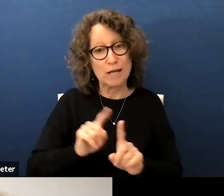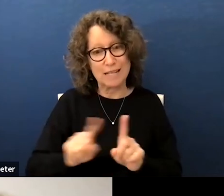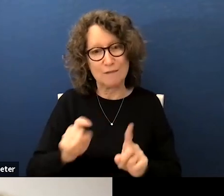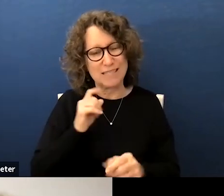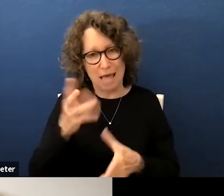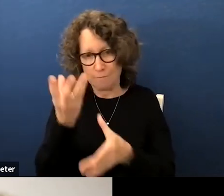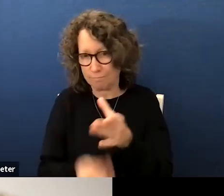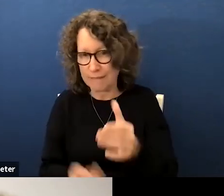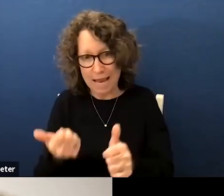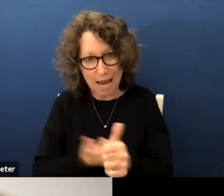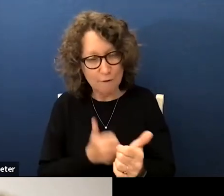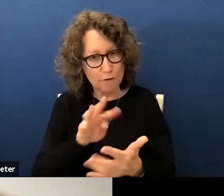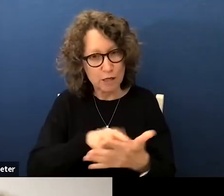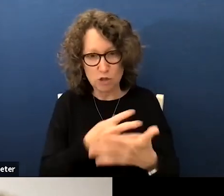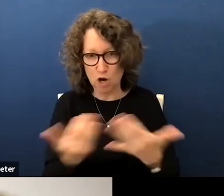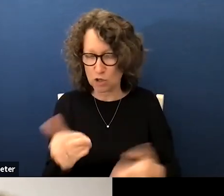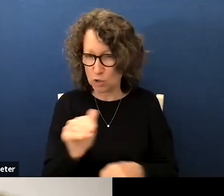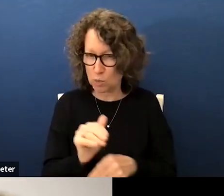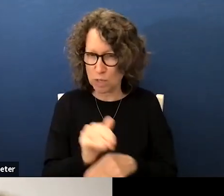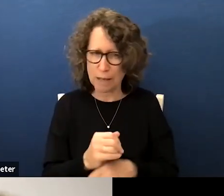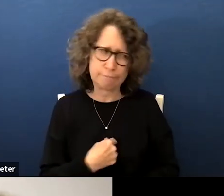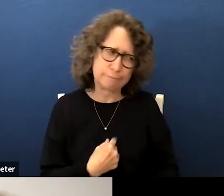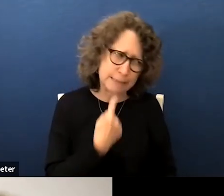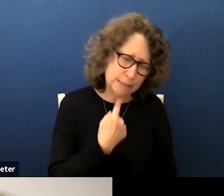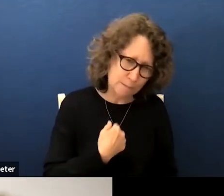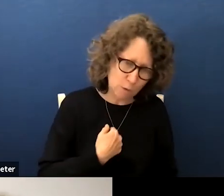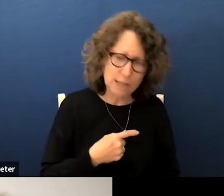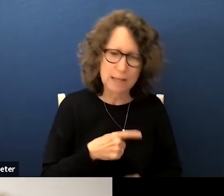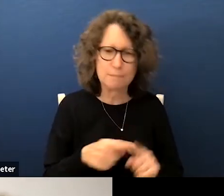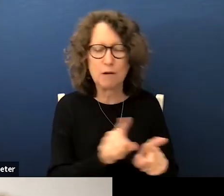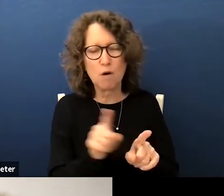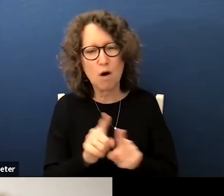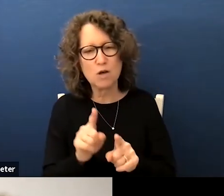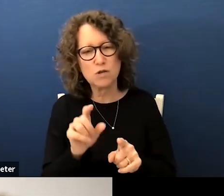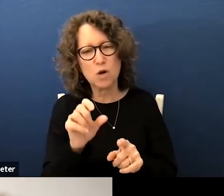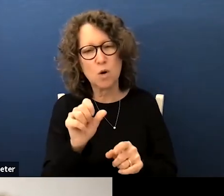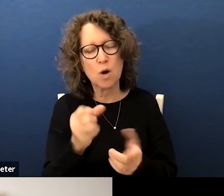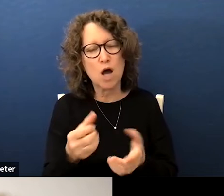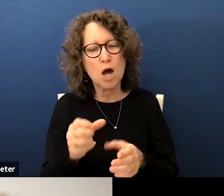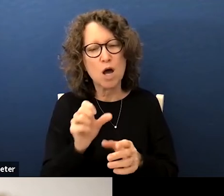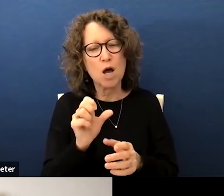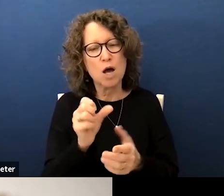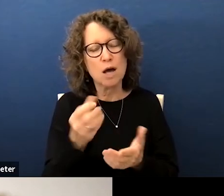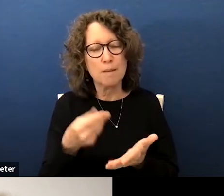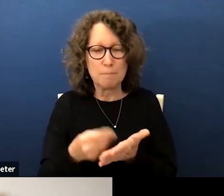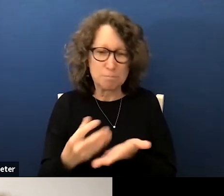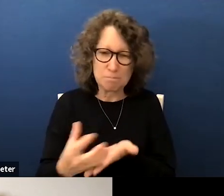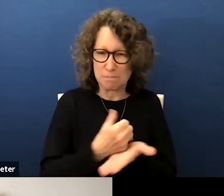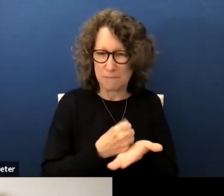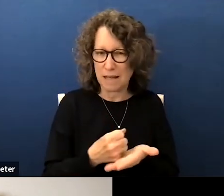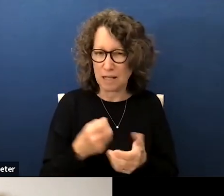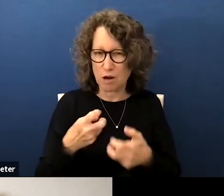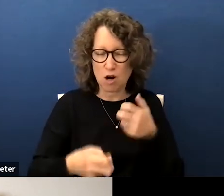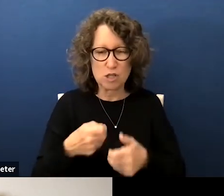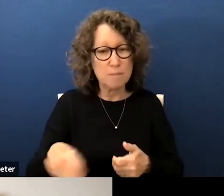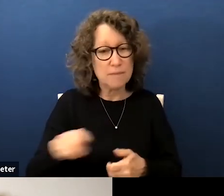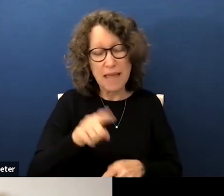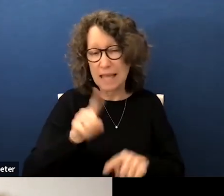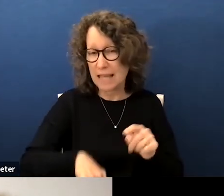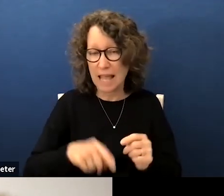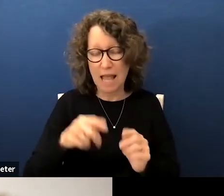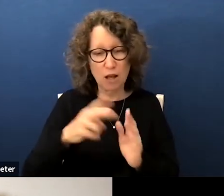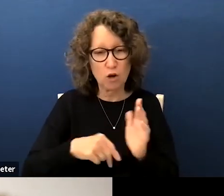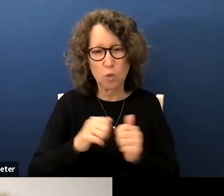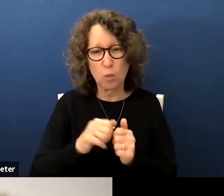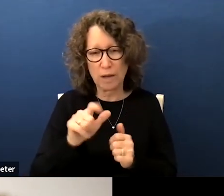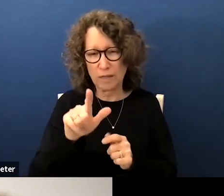agenda on every chart tonight very disappointing and also socioeconomic hardship none of these can learn with lucy caulkins that's